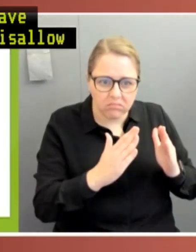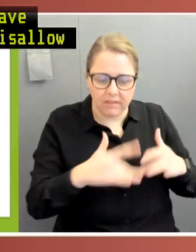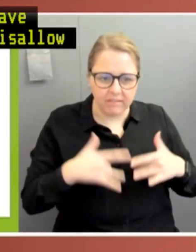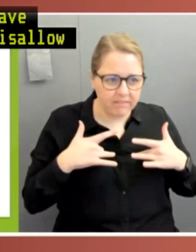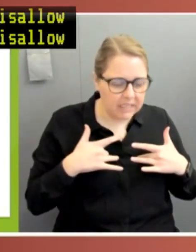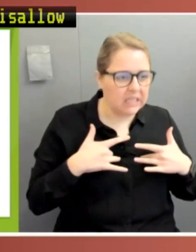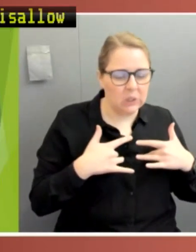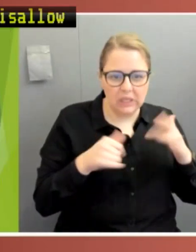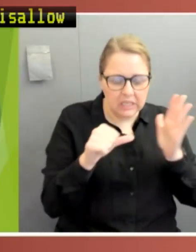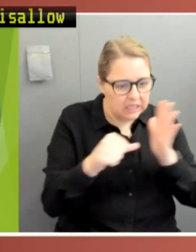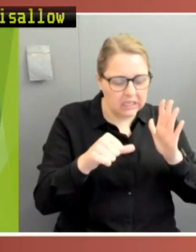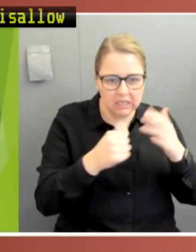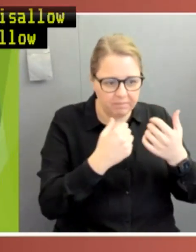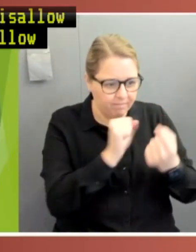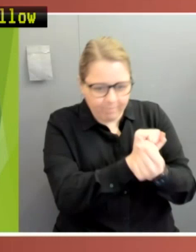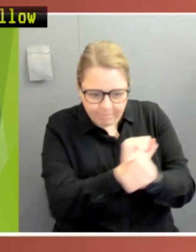provide a degree of legislative oversight.